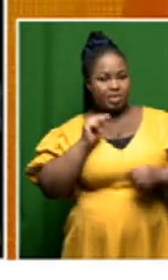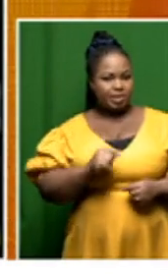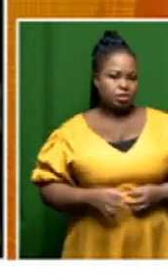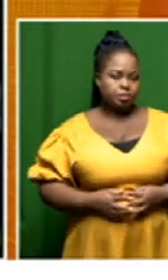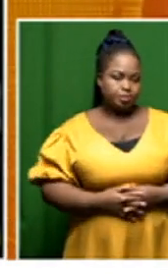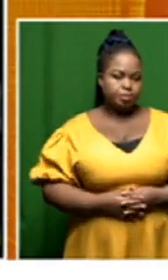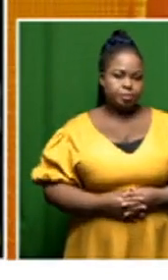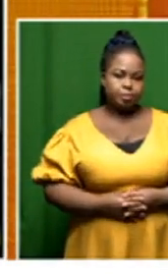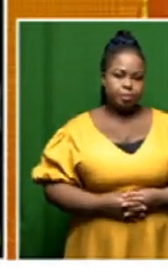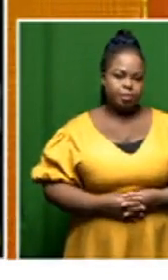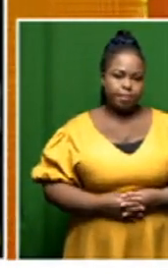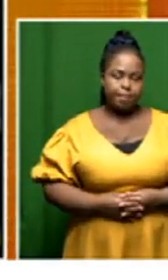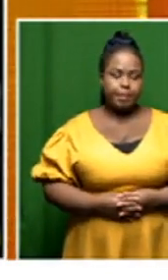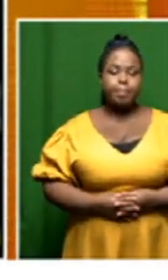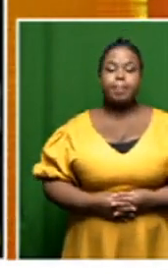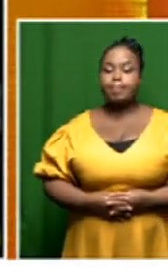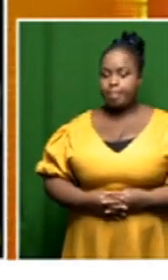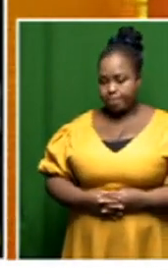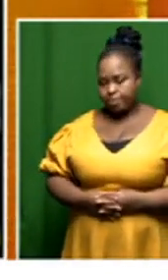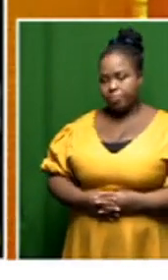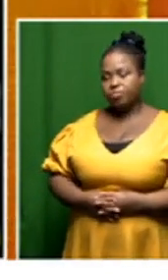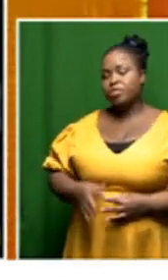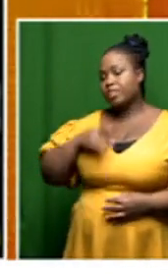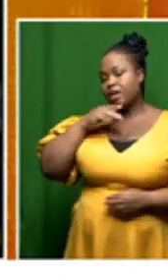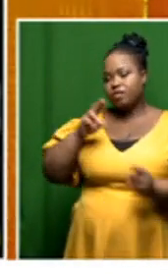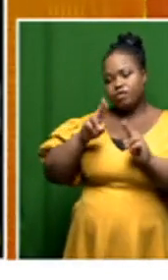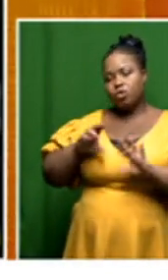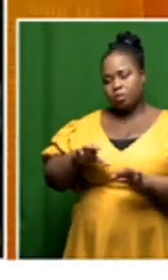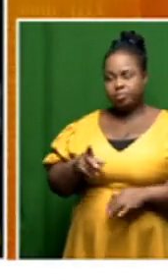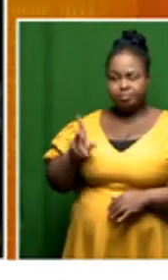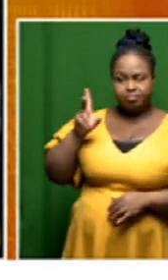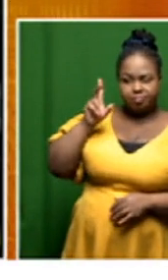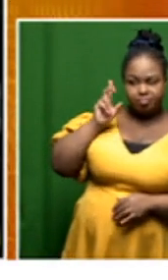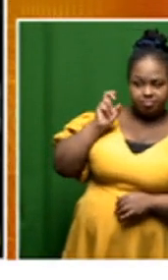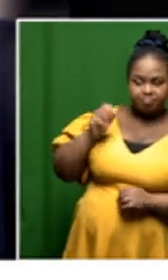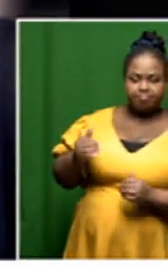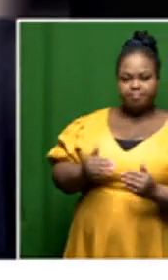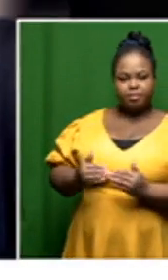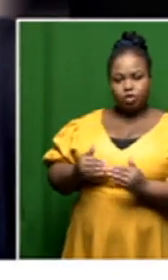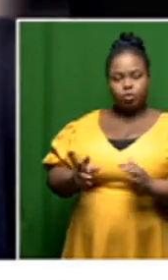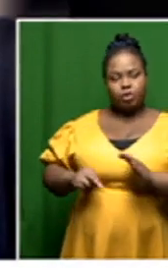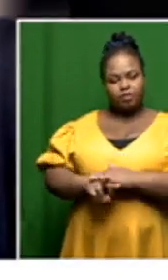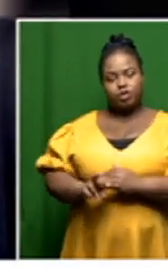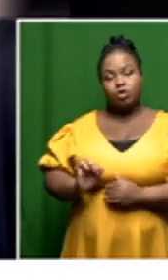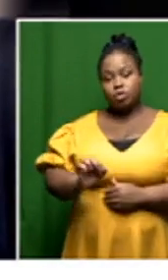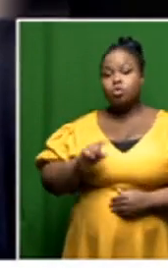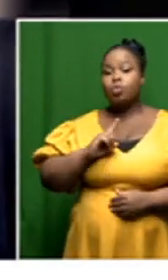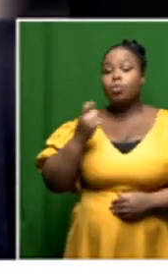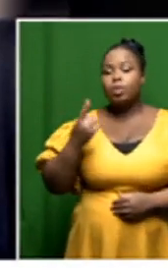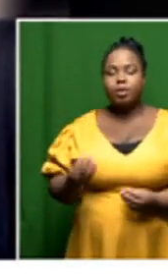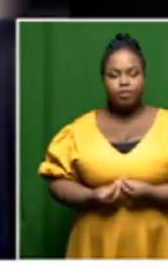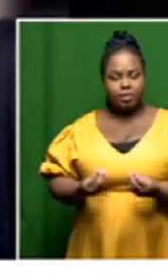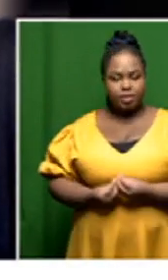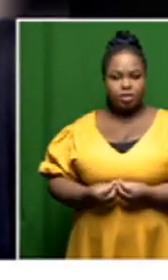on that yeah so to afri forum we'd like to say we listen very carefully to your video and one of the arguments that you are putting